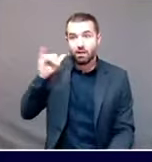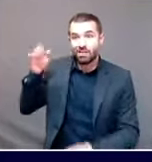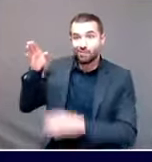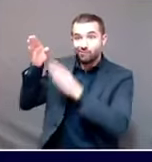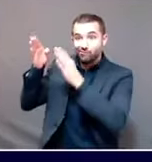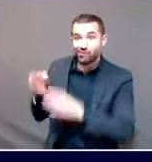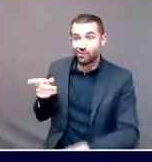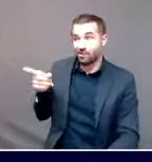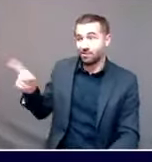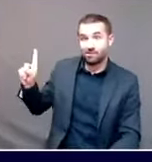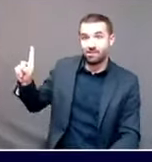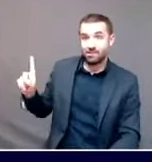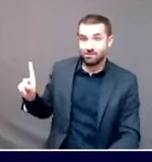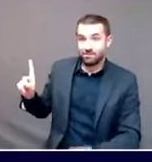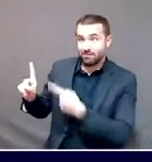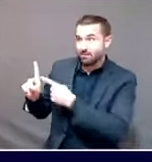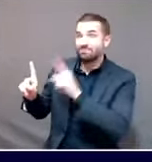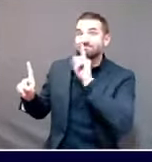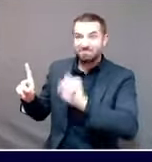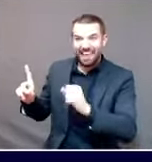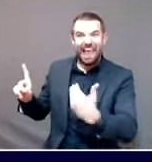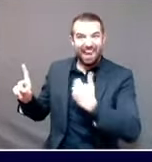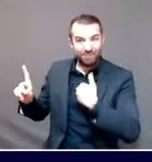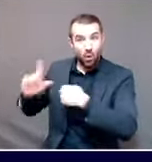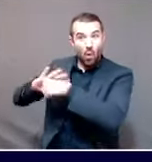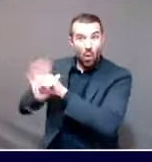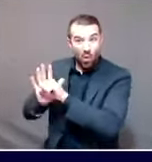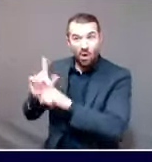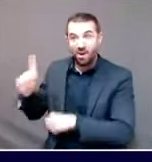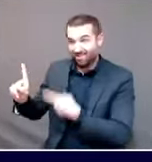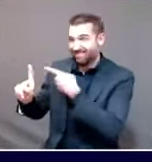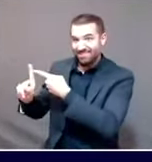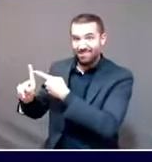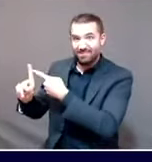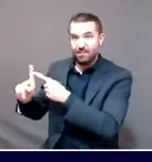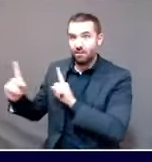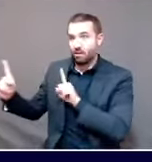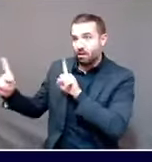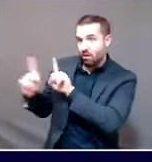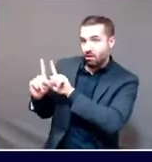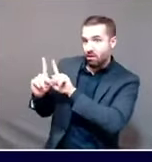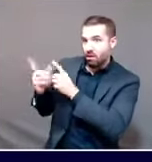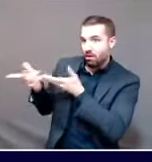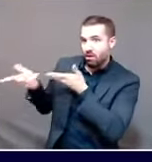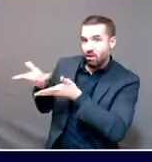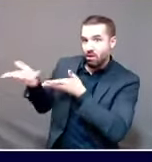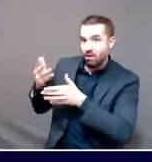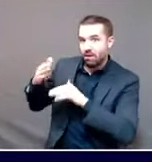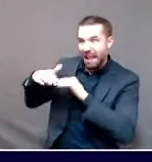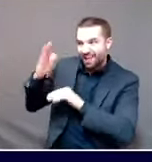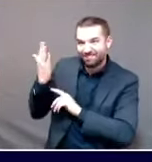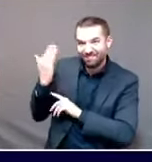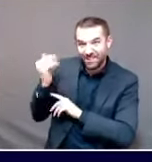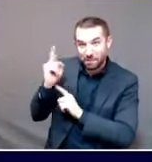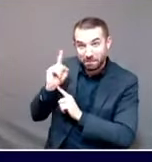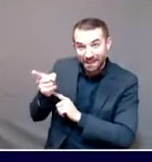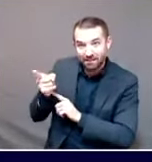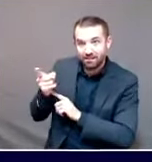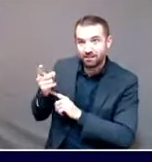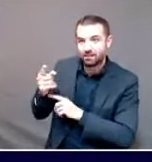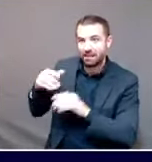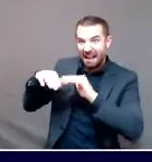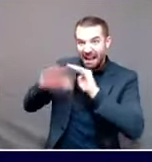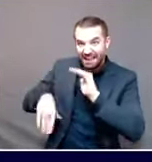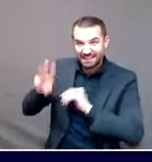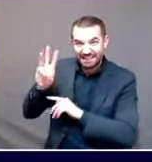The reason quarantine is so important is that we use it to break the chain of potential